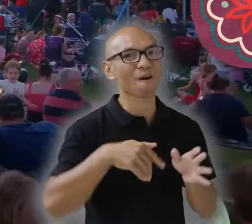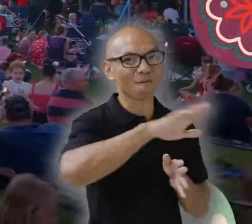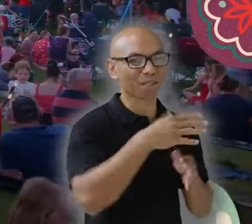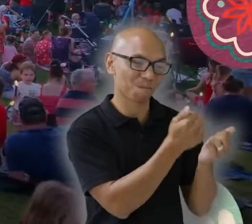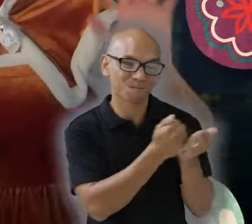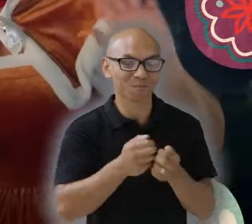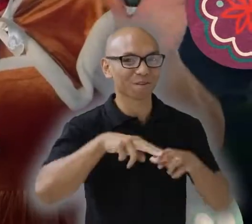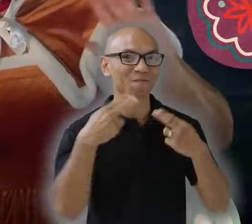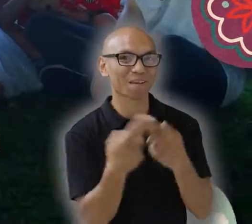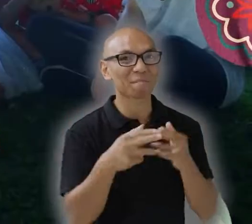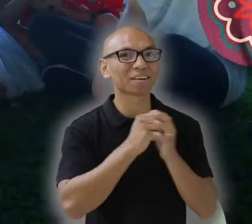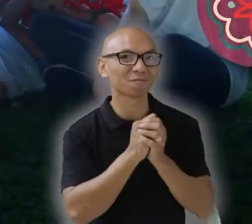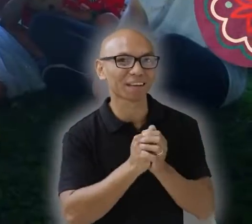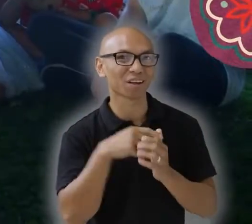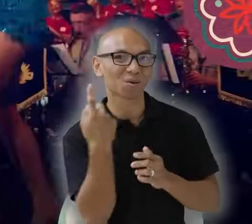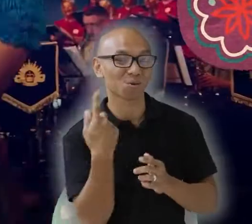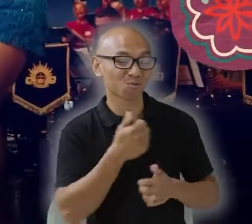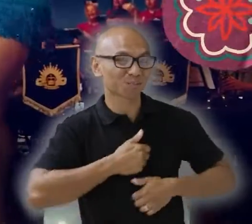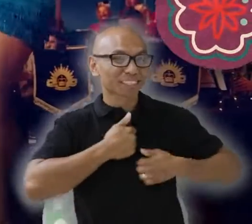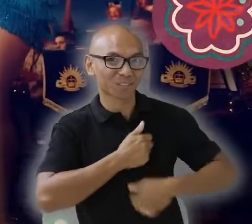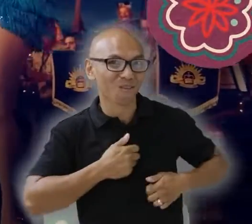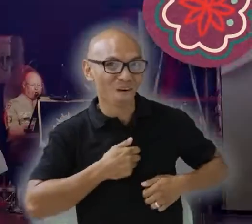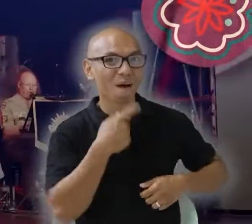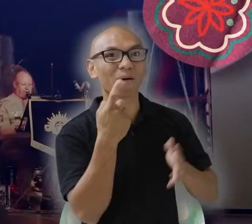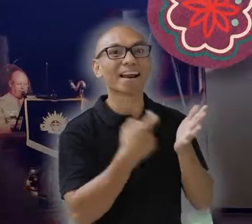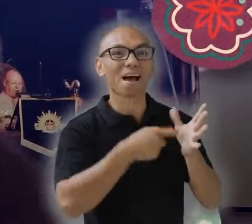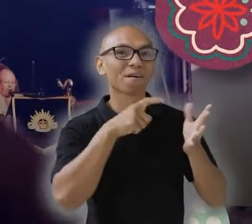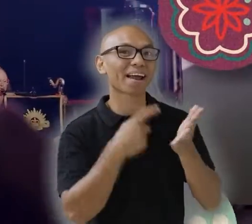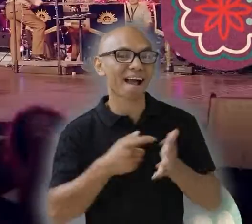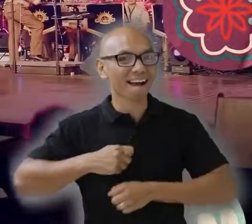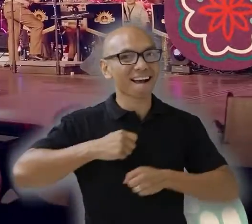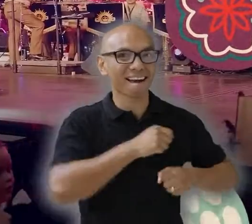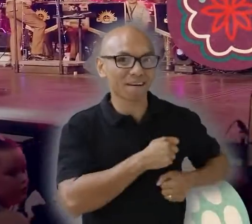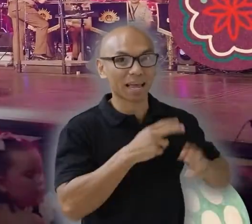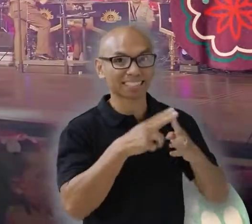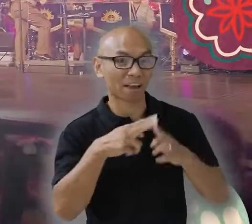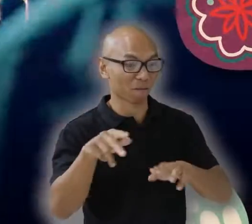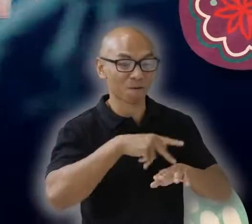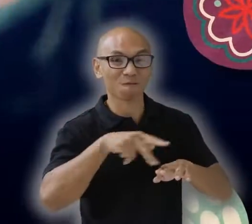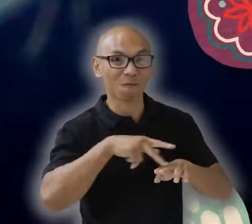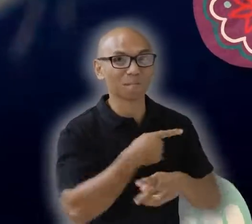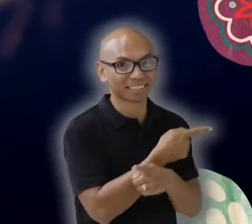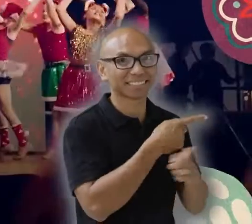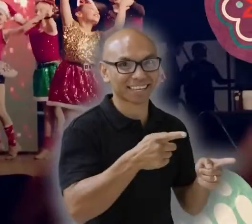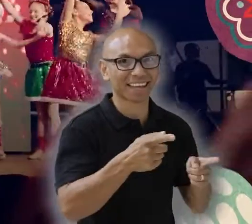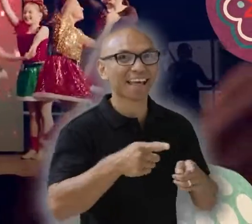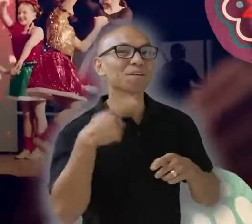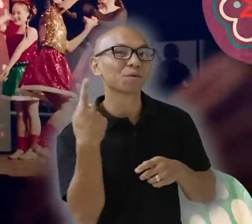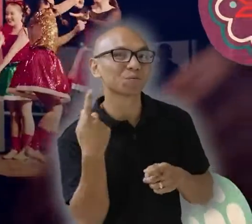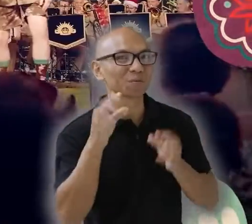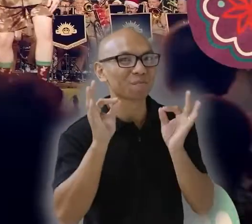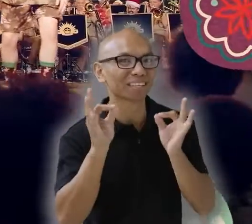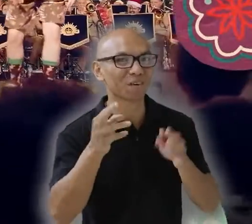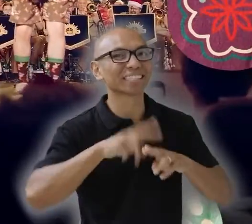at Riverway Oval. Bring your picnic blankets and chairs with a line-up not to be missed, including the One RAR band, local performers, plus